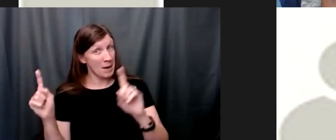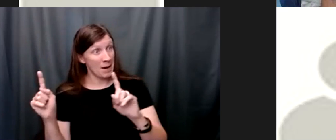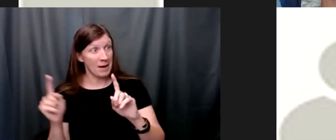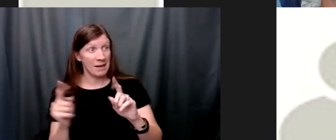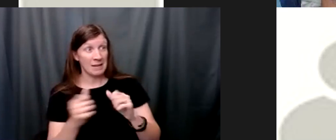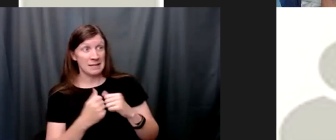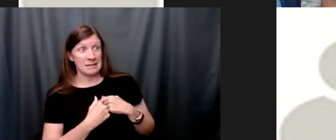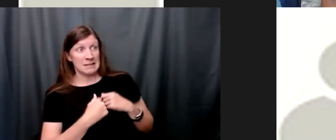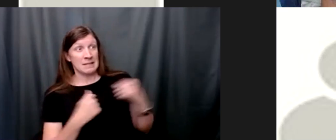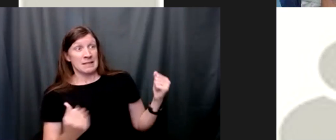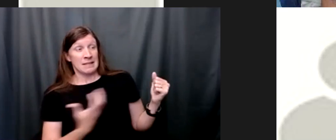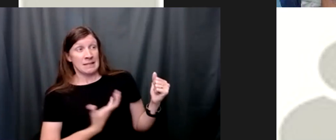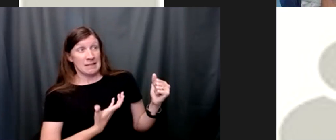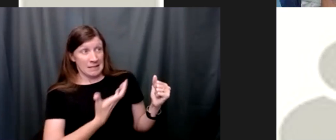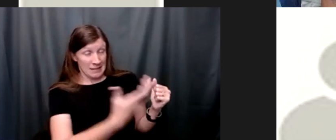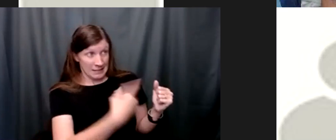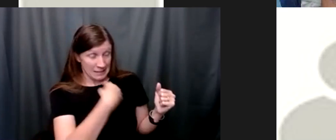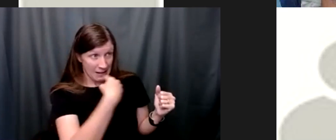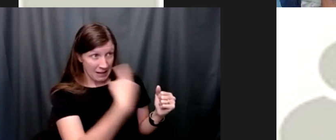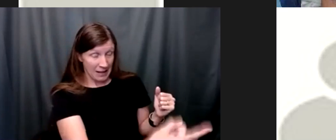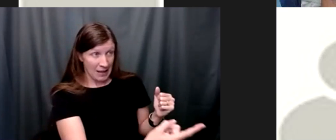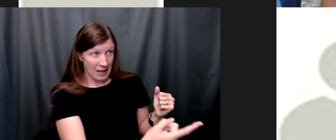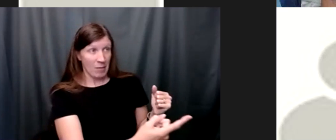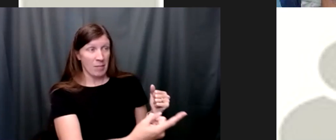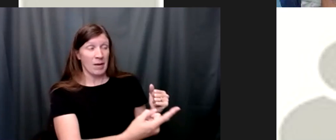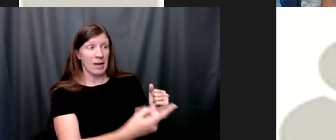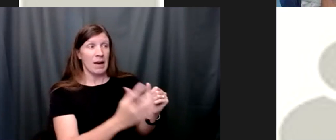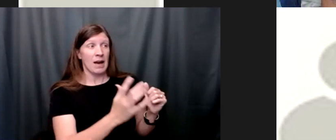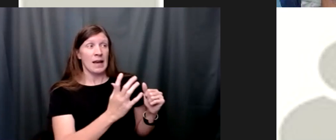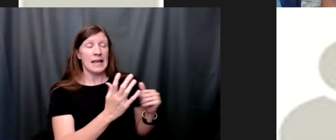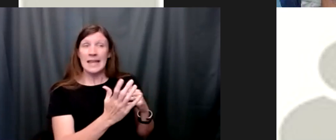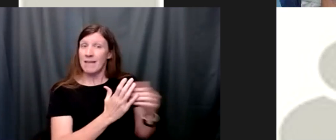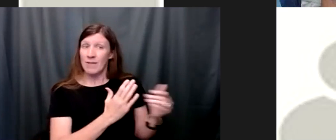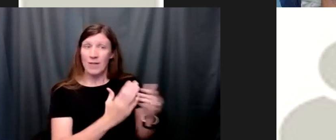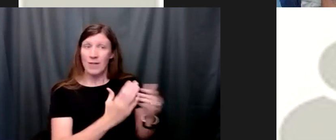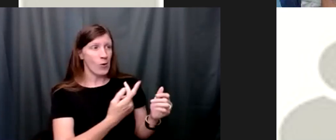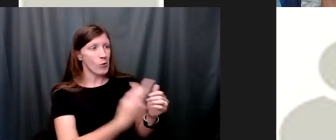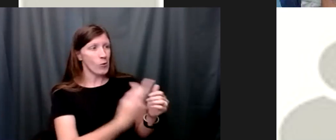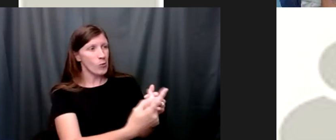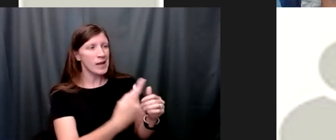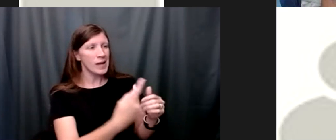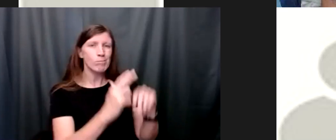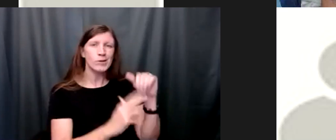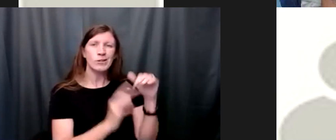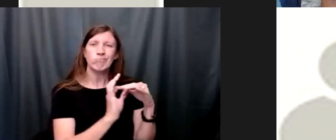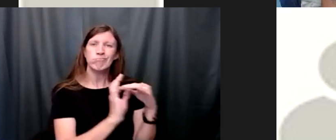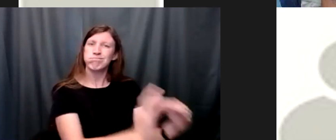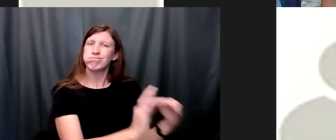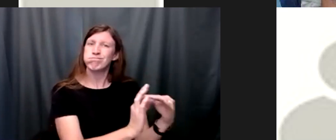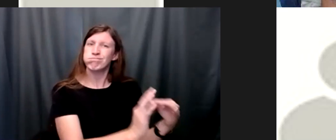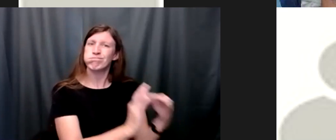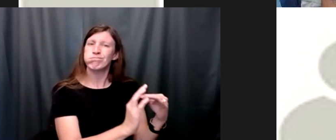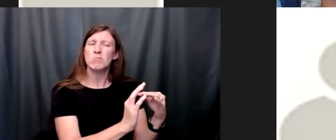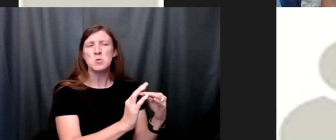with having to go and speak to alan uh i was coming to you uh even though we had already built relationship in the group